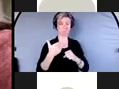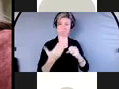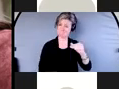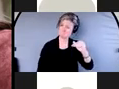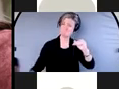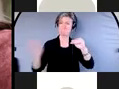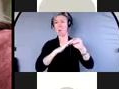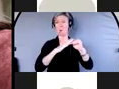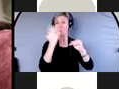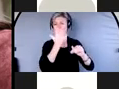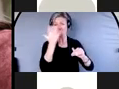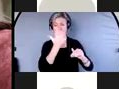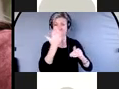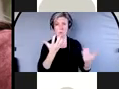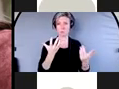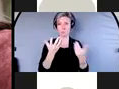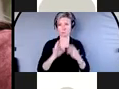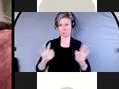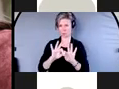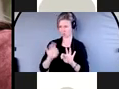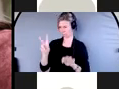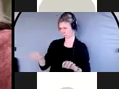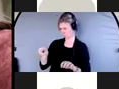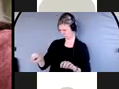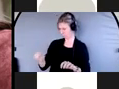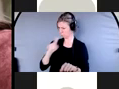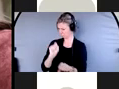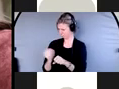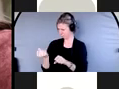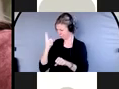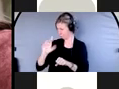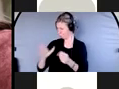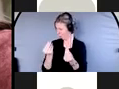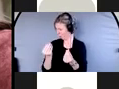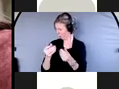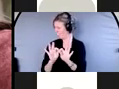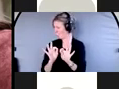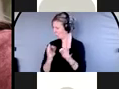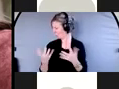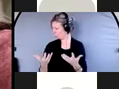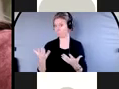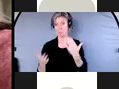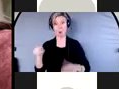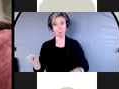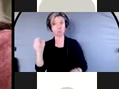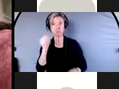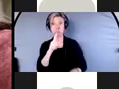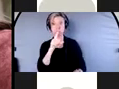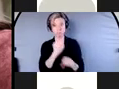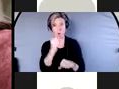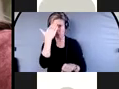know the approximate value? Because, you know, they may, but if it's, you know, really, really low,